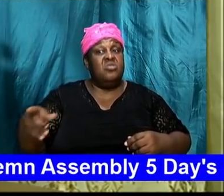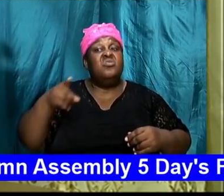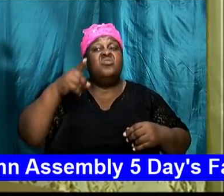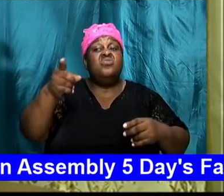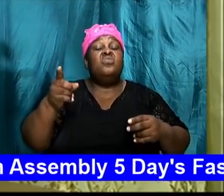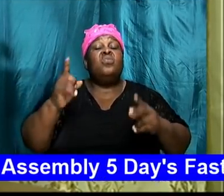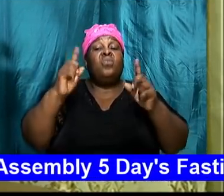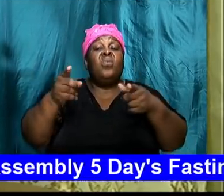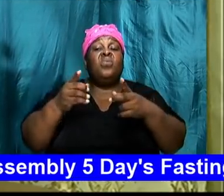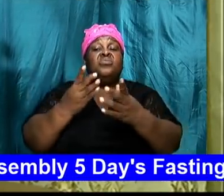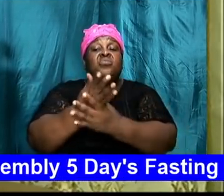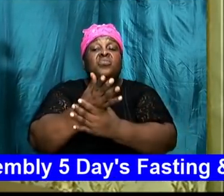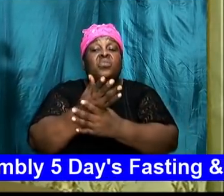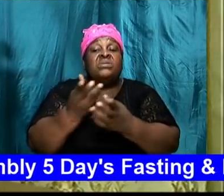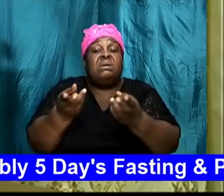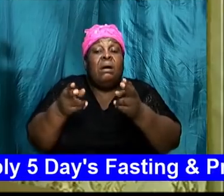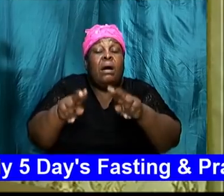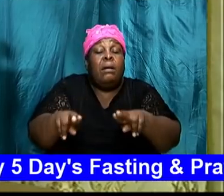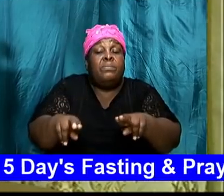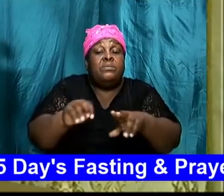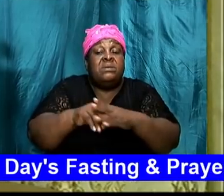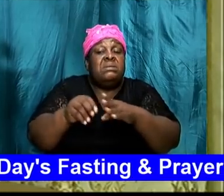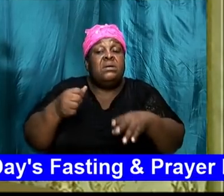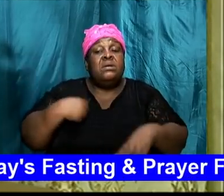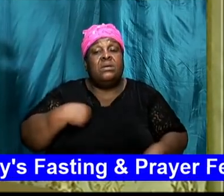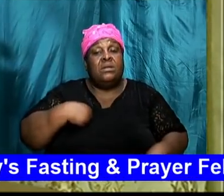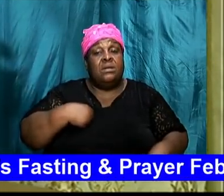in order to get to a greener pastor